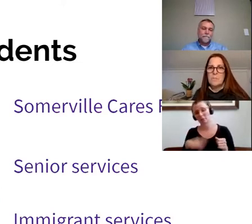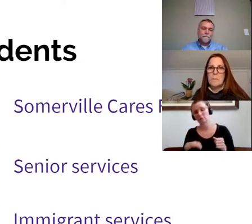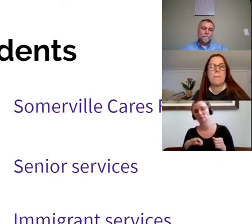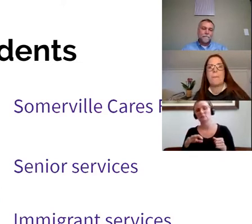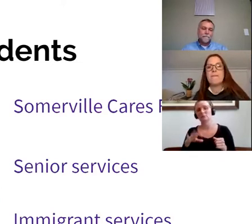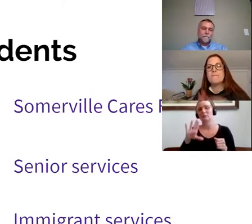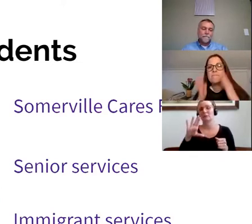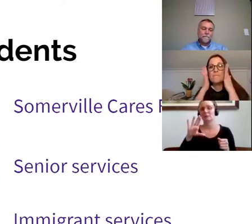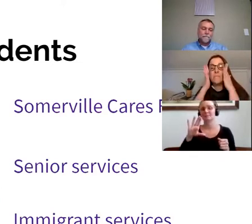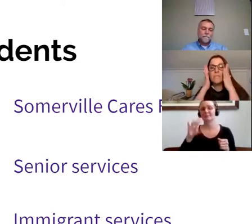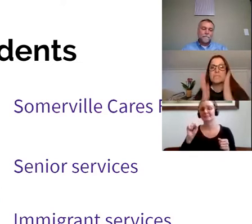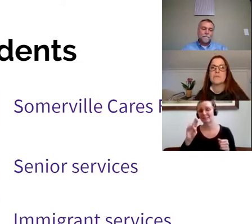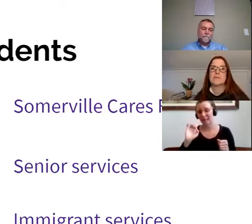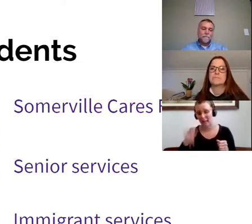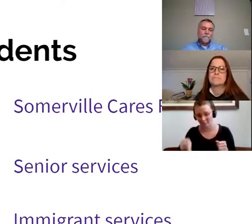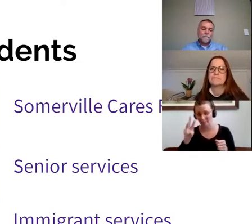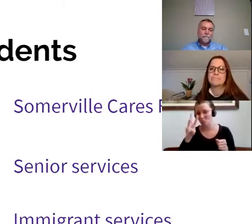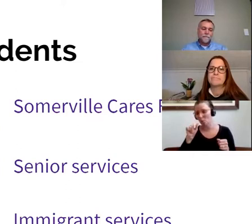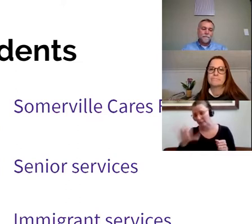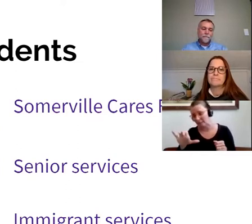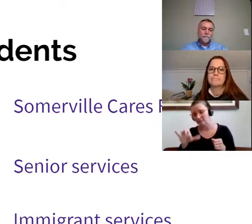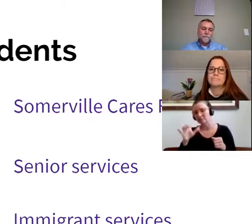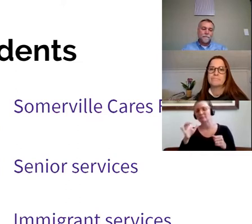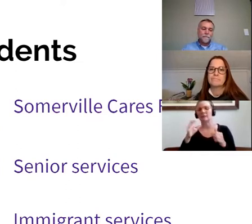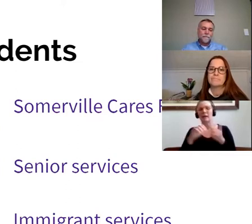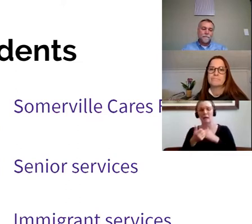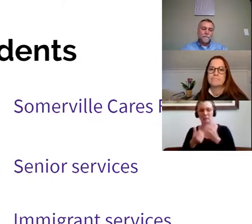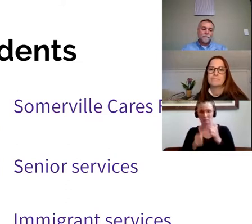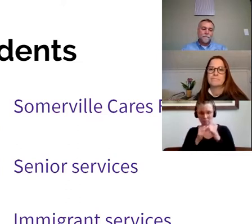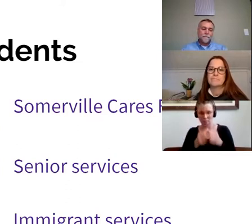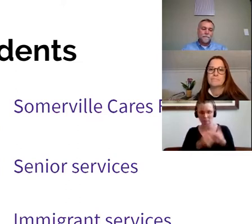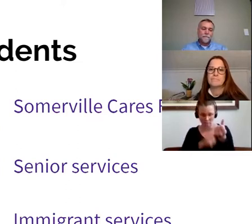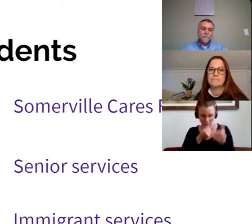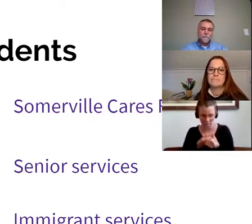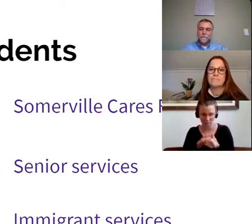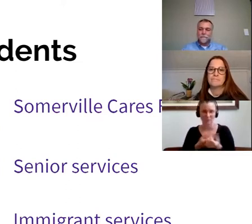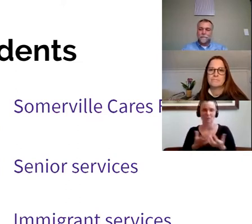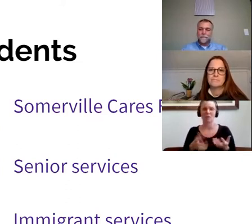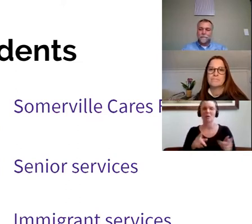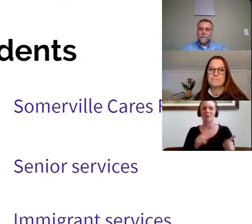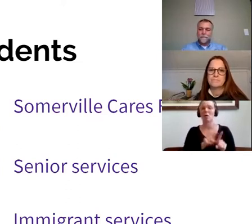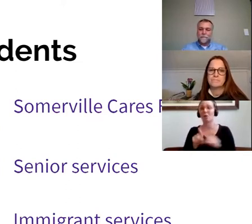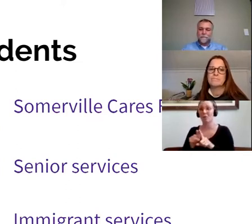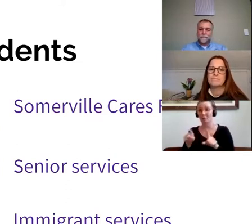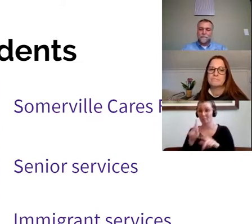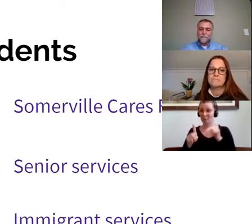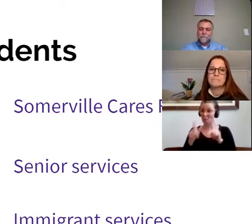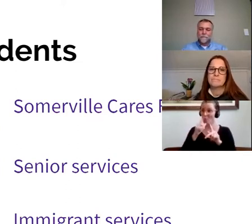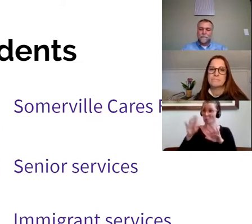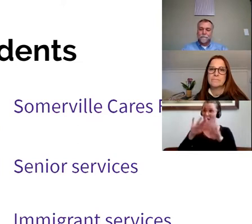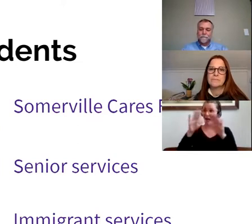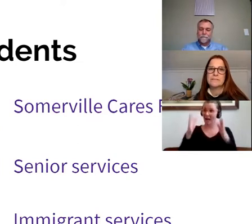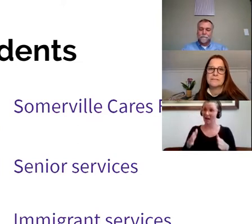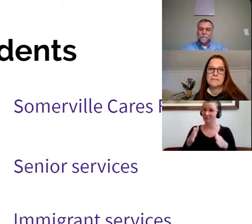inter-department, multilingual team of dozens of city and school employees and volunteers have been helping all our residents connect to